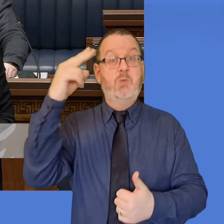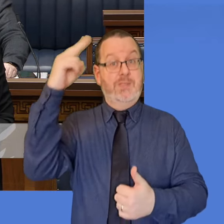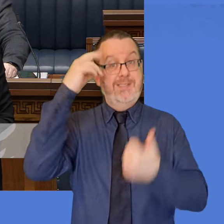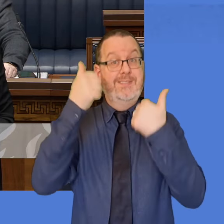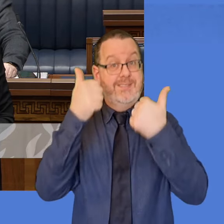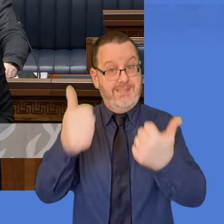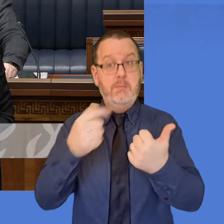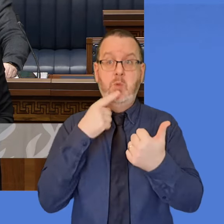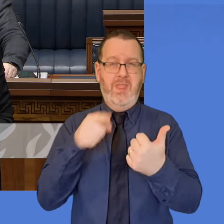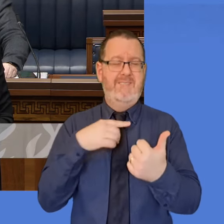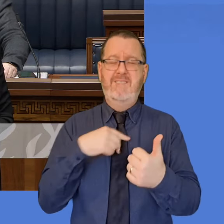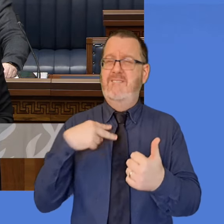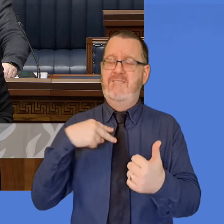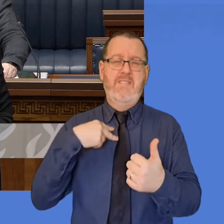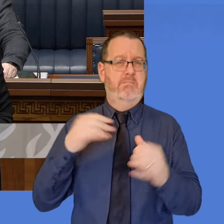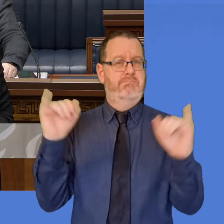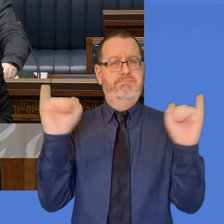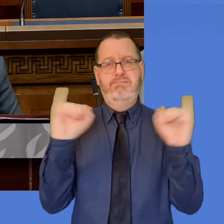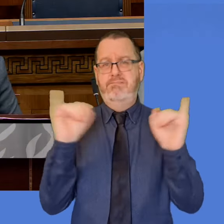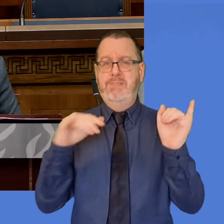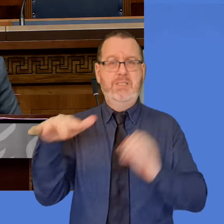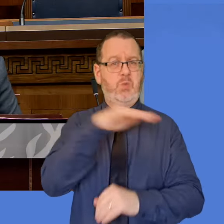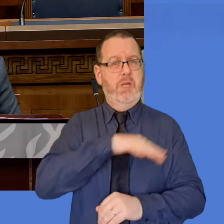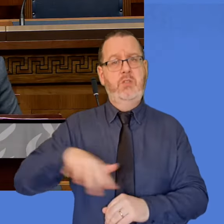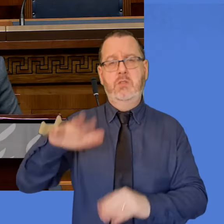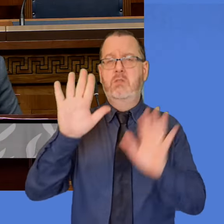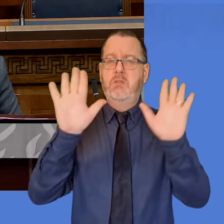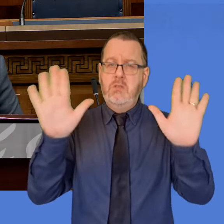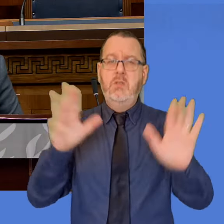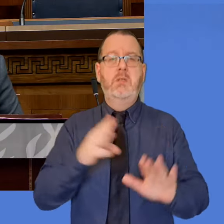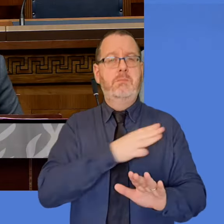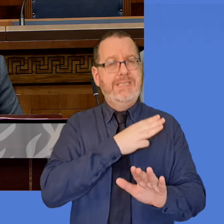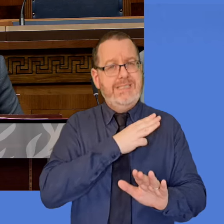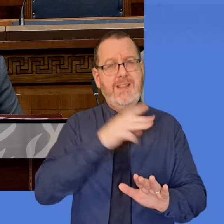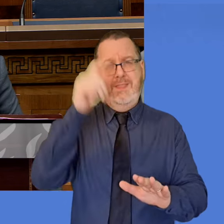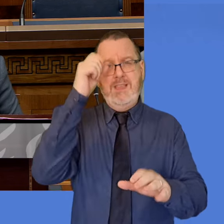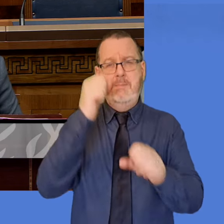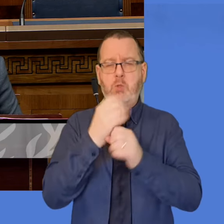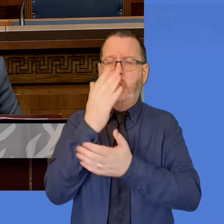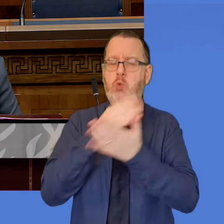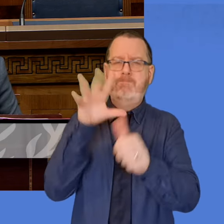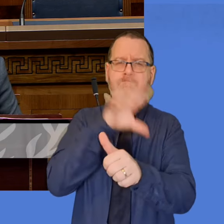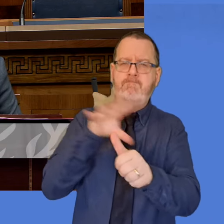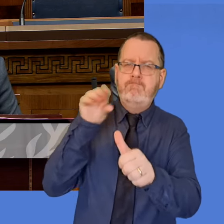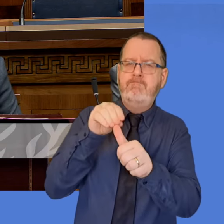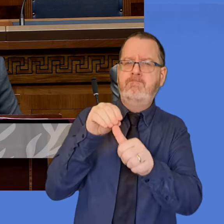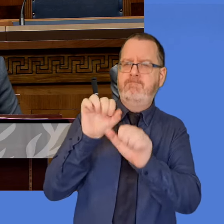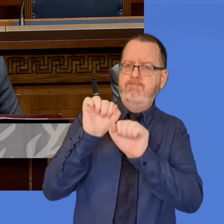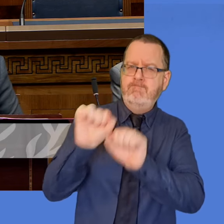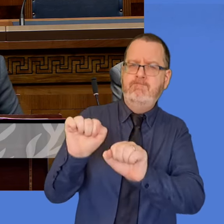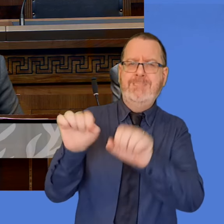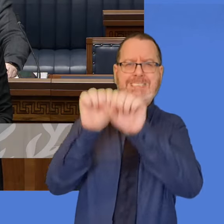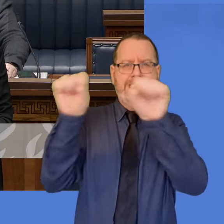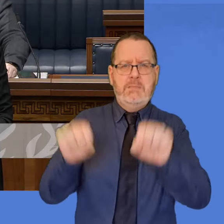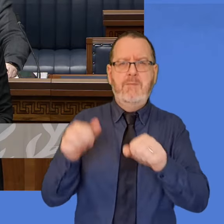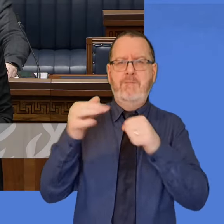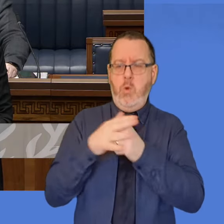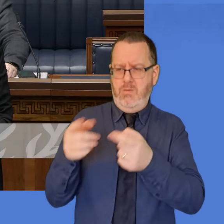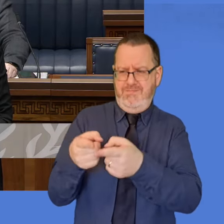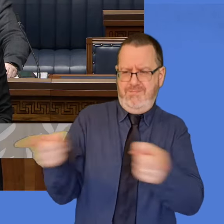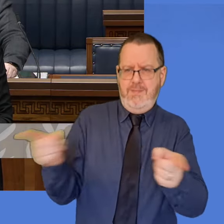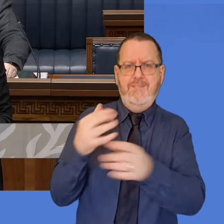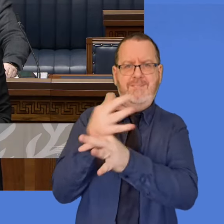situation is. I would ask the Minister to please consider a bespoke scheme that will deliver for those families that haven't had